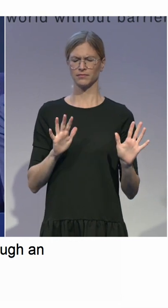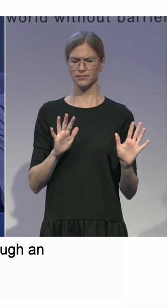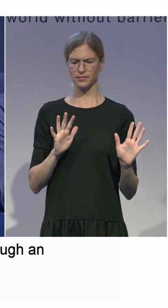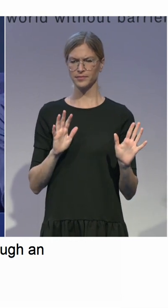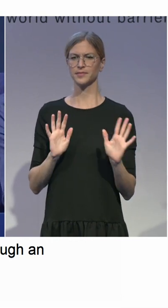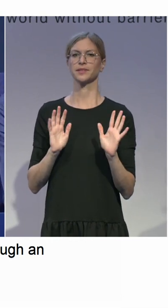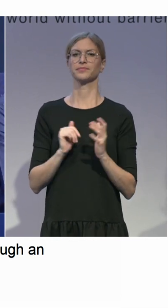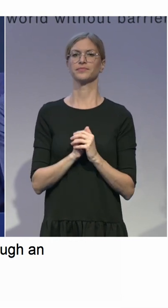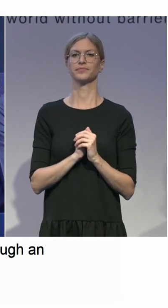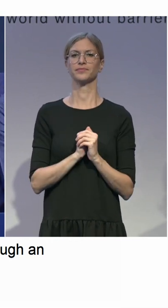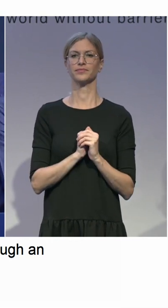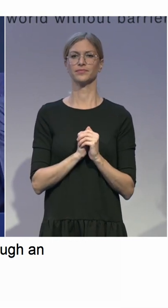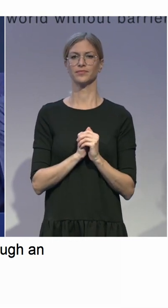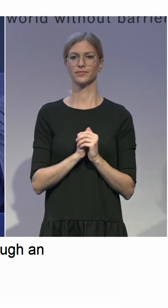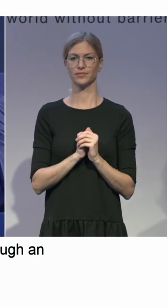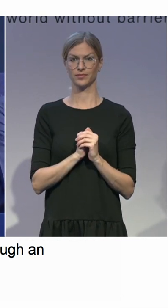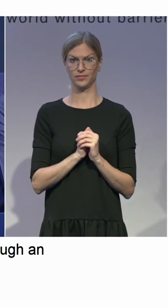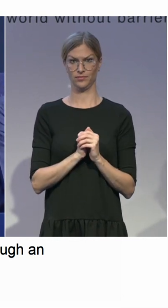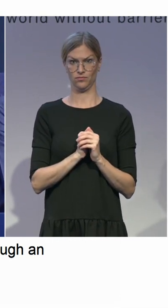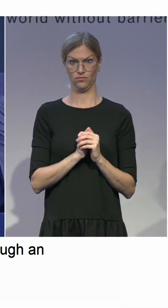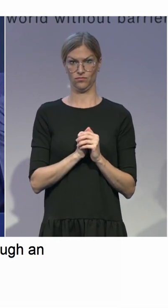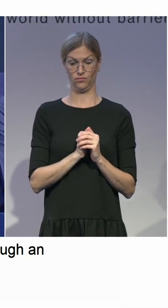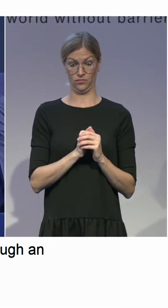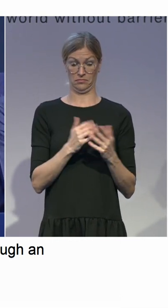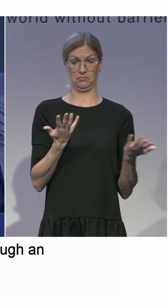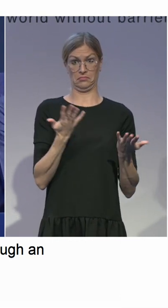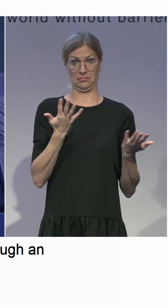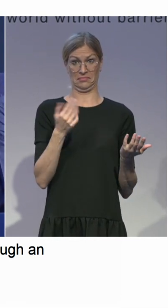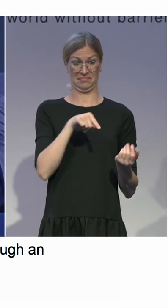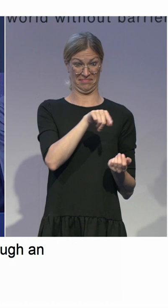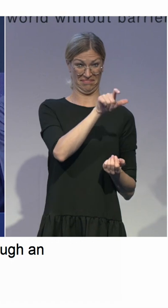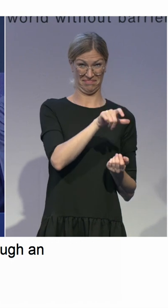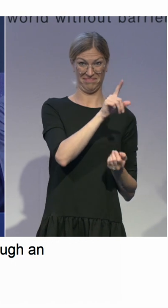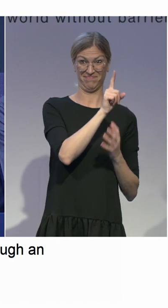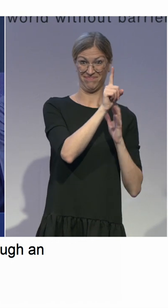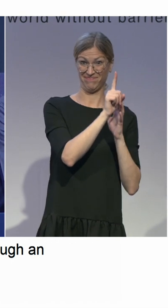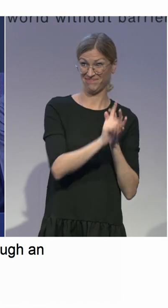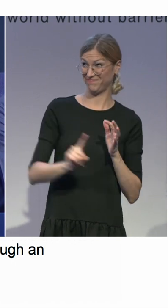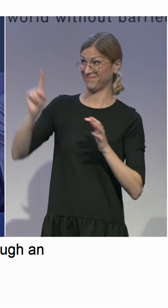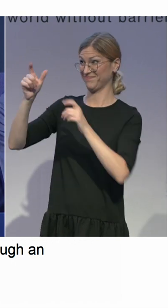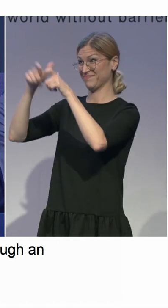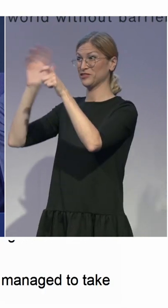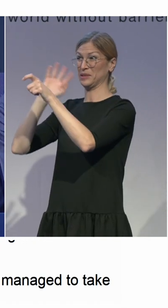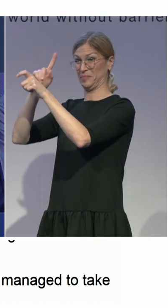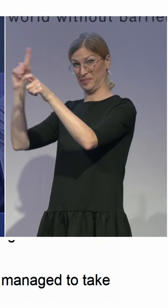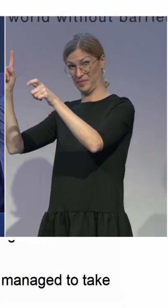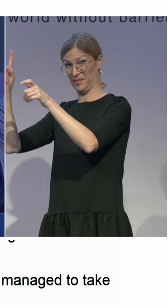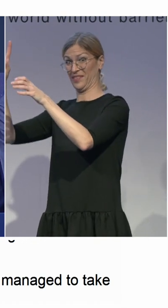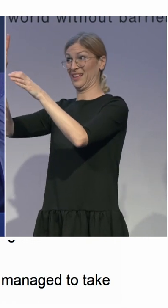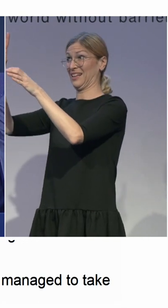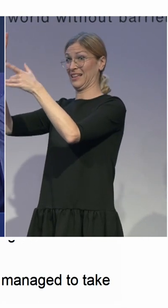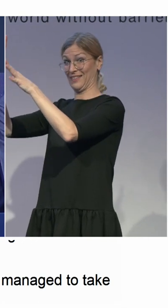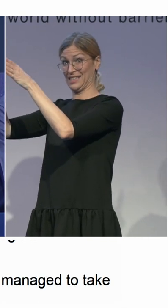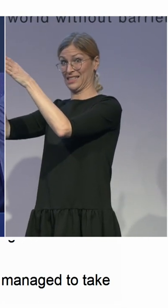to take out people from institutions, it means that their first diagnosis was wrong and they weren't supposed to be there.